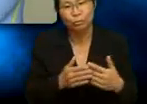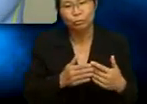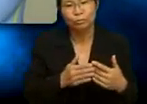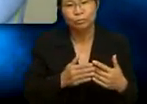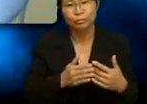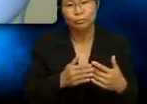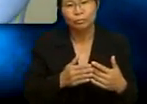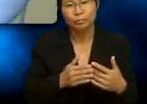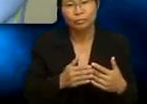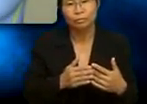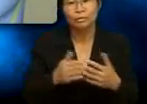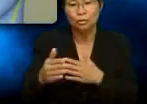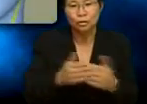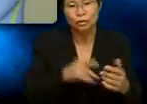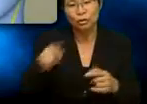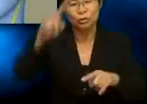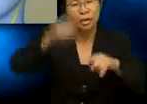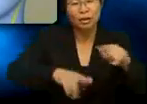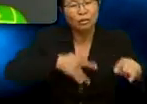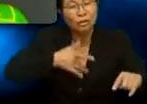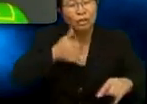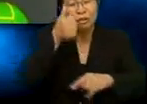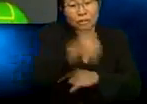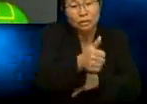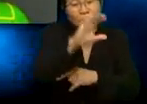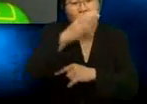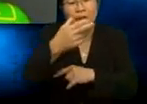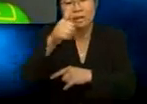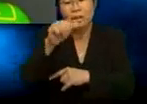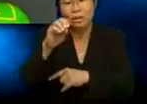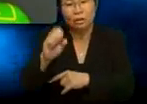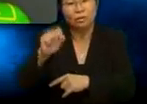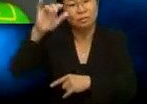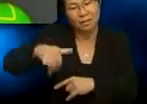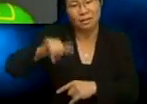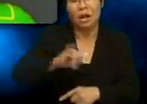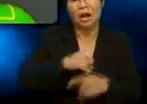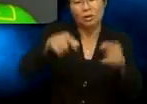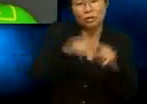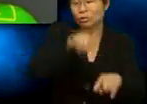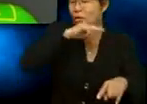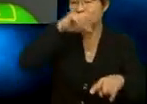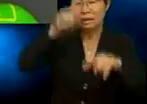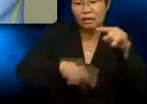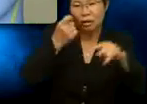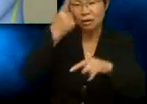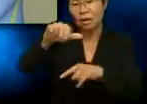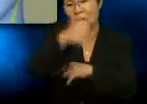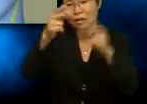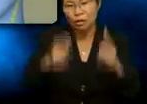Although you cannot feel it yourself, Chaos? Yes. I also cannot understand other human feelings.